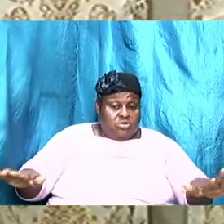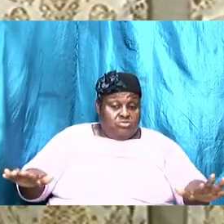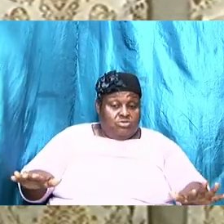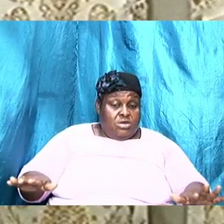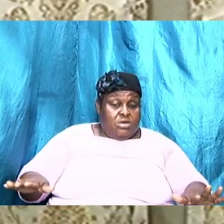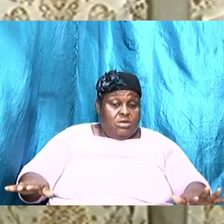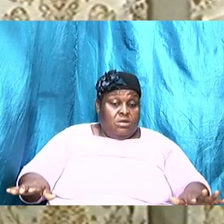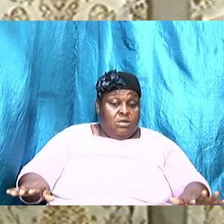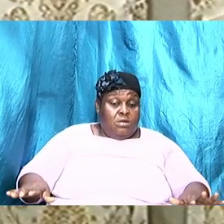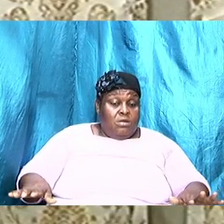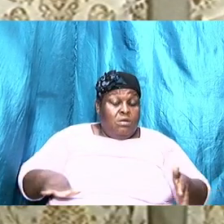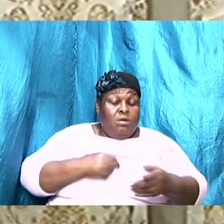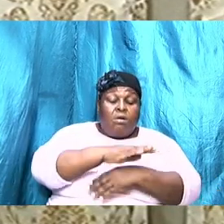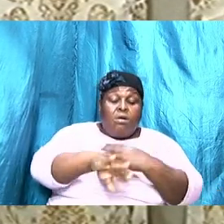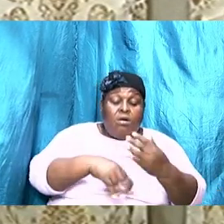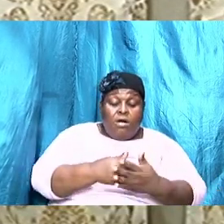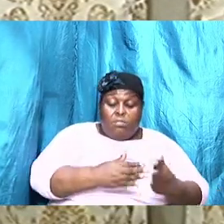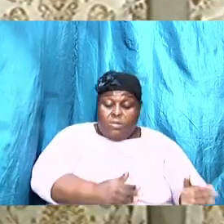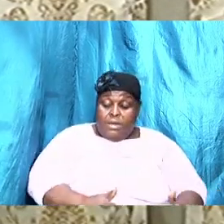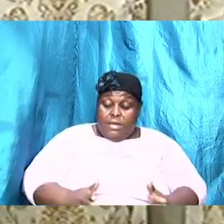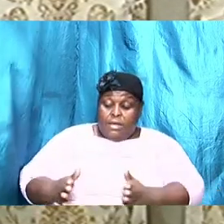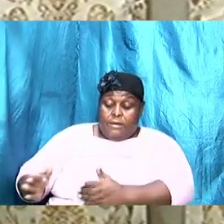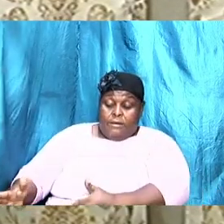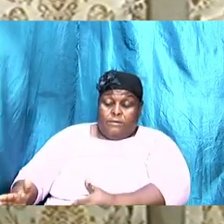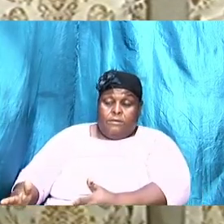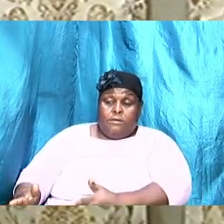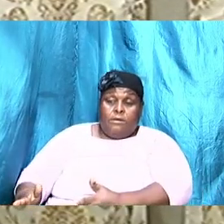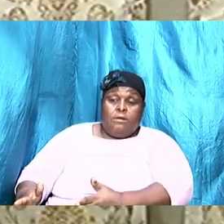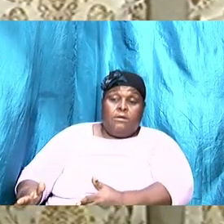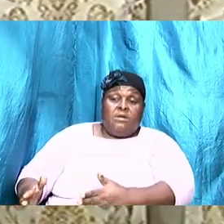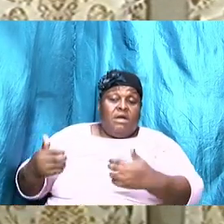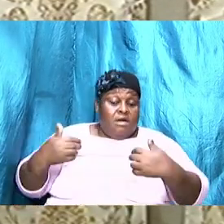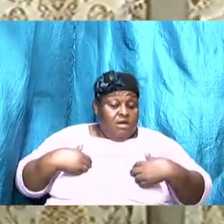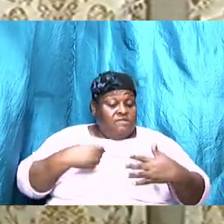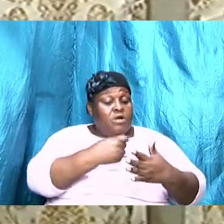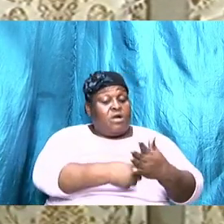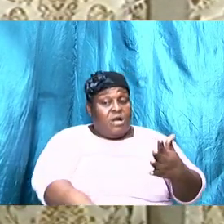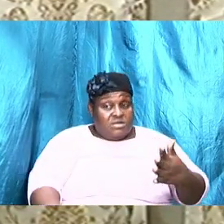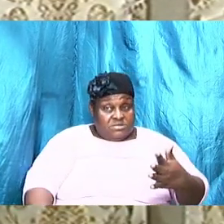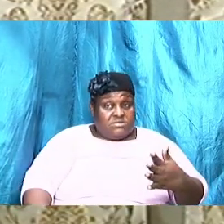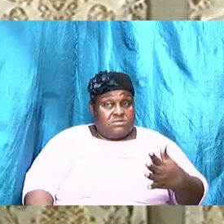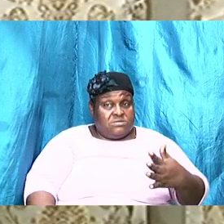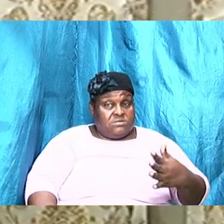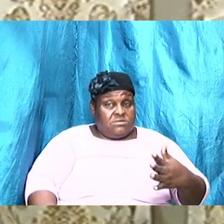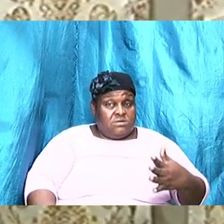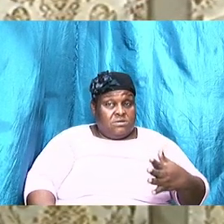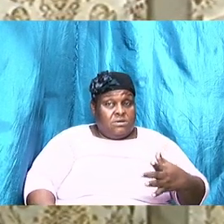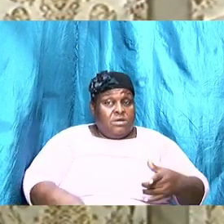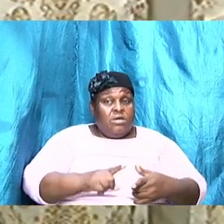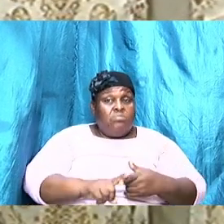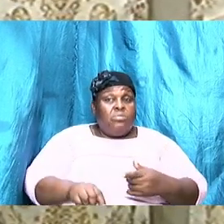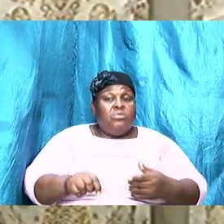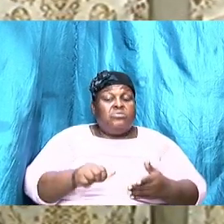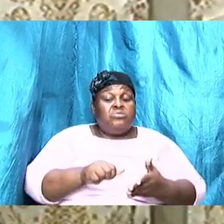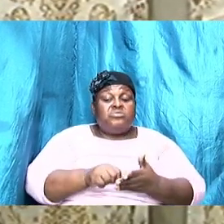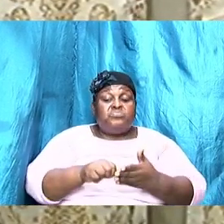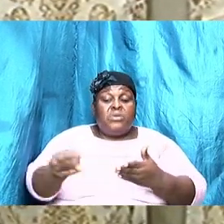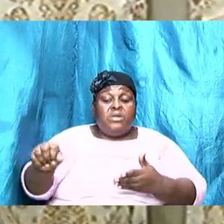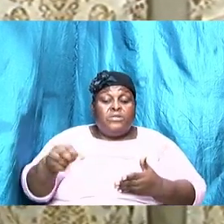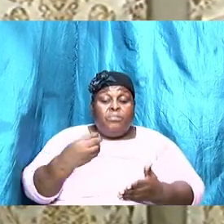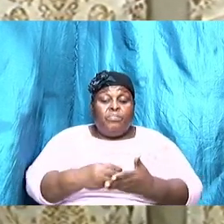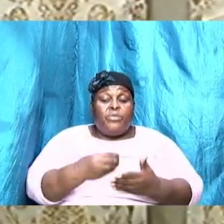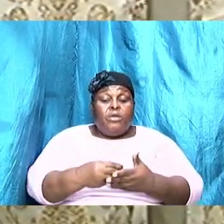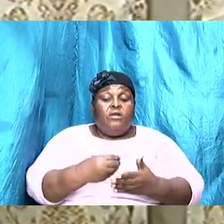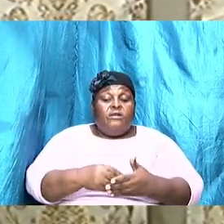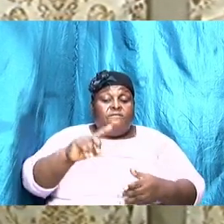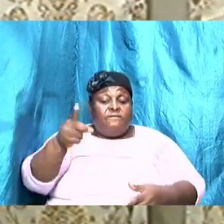that we plan no it has a cost but then to spend the money we must first